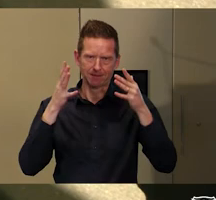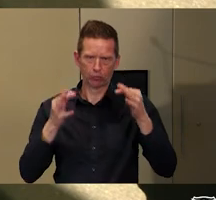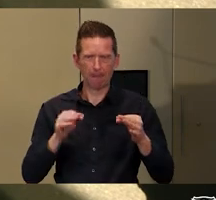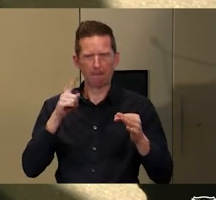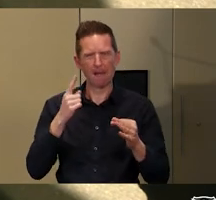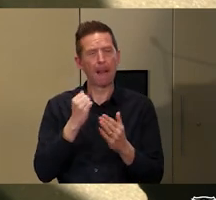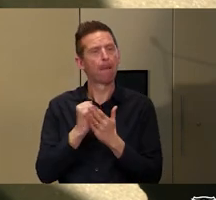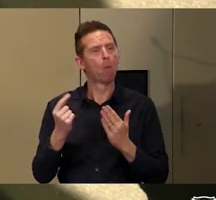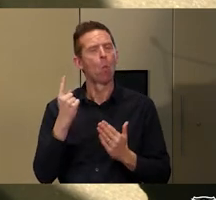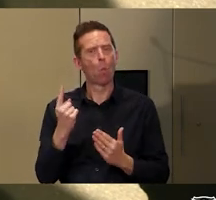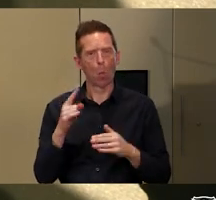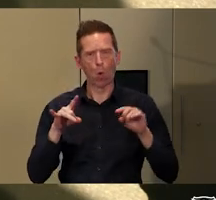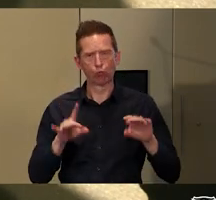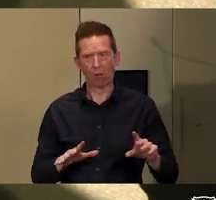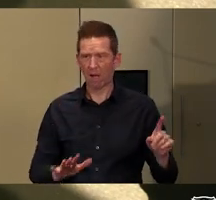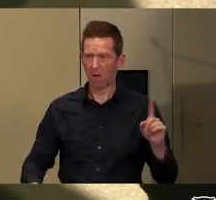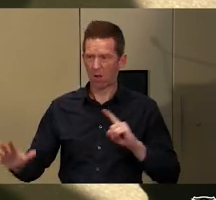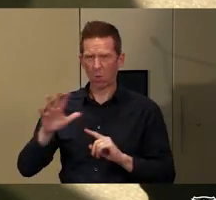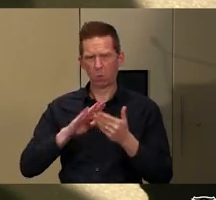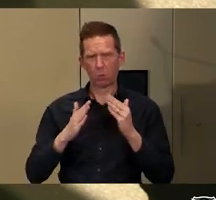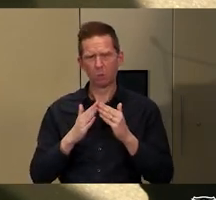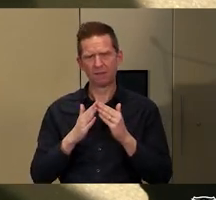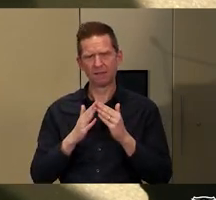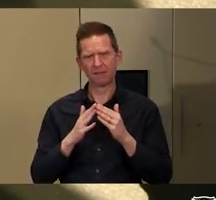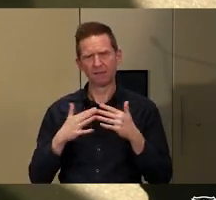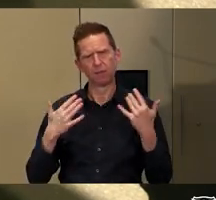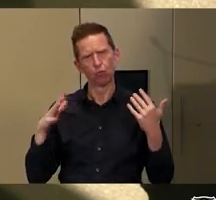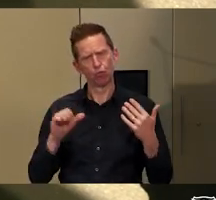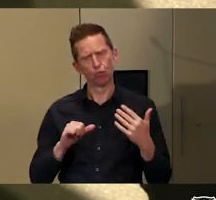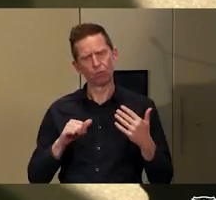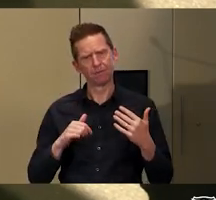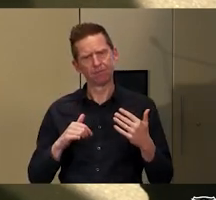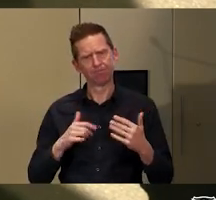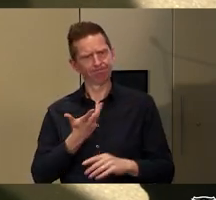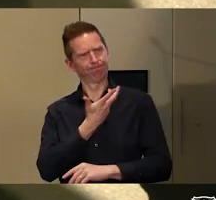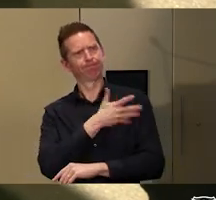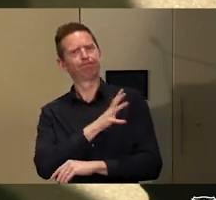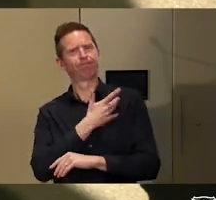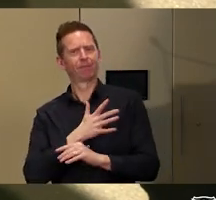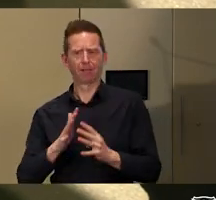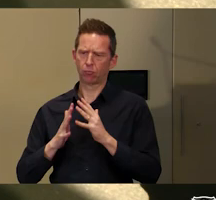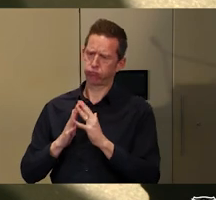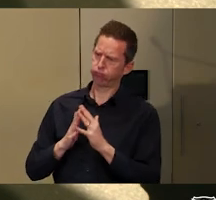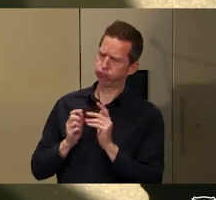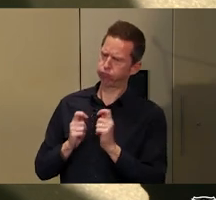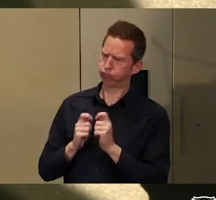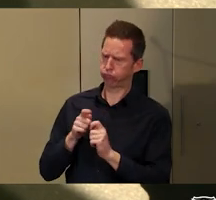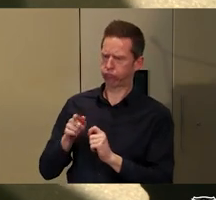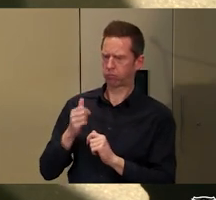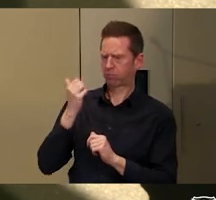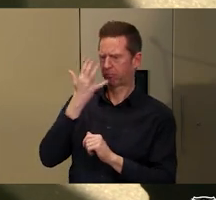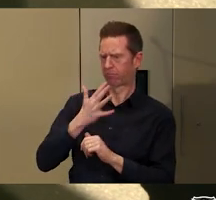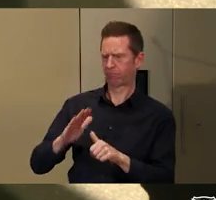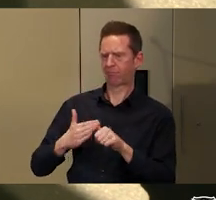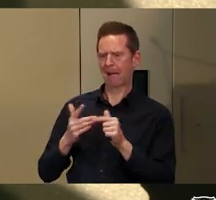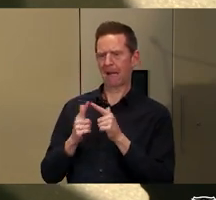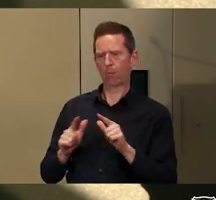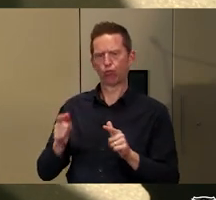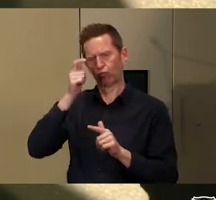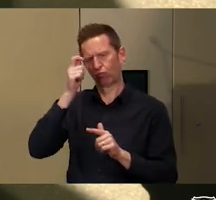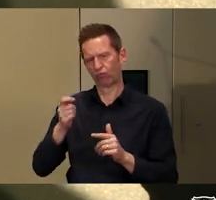really appreciate and understand how amazing and valuable and precious the Indigenous languages are.